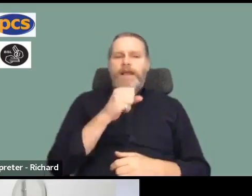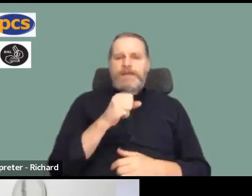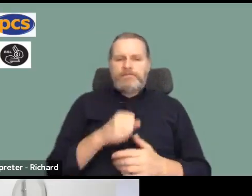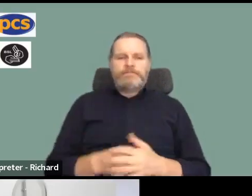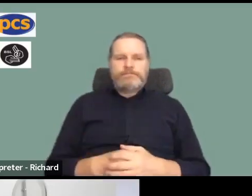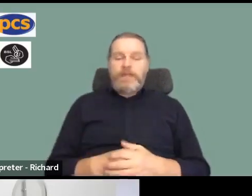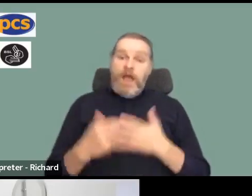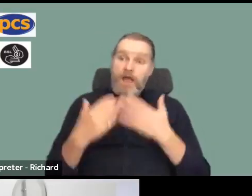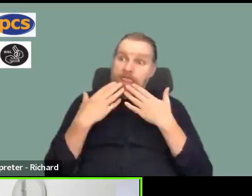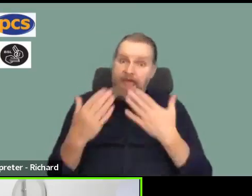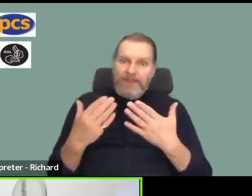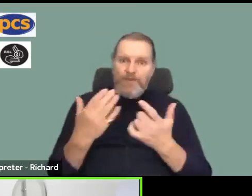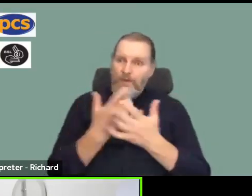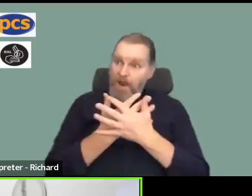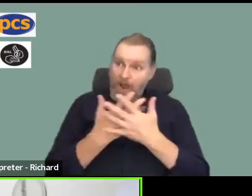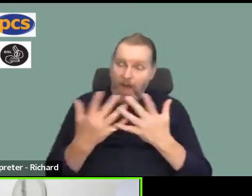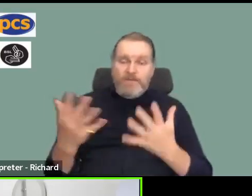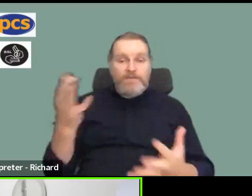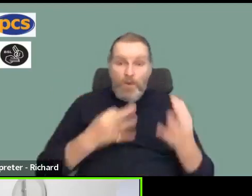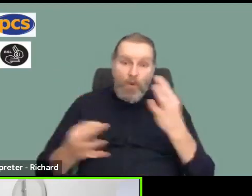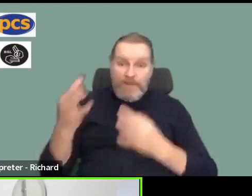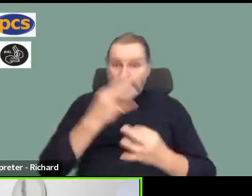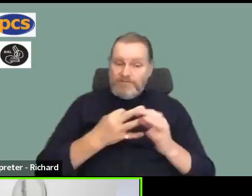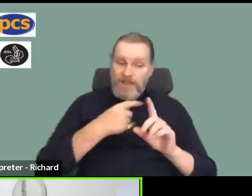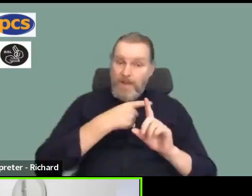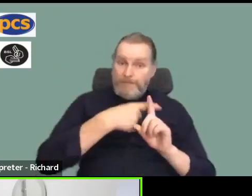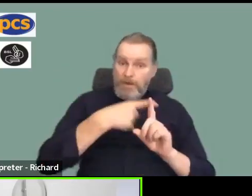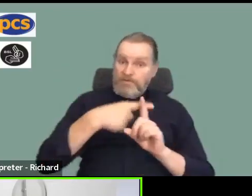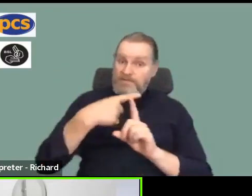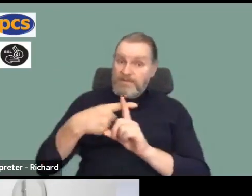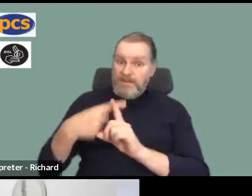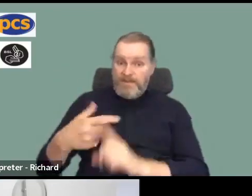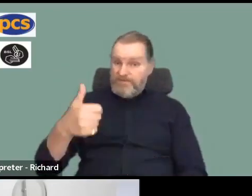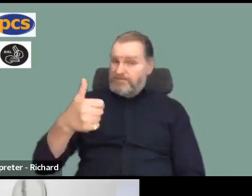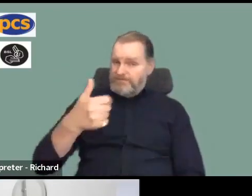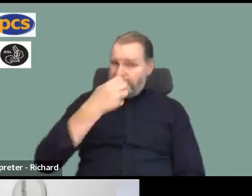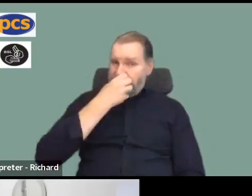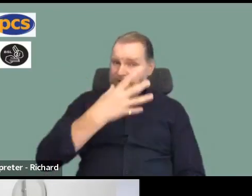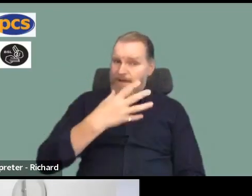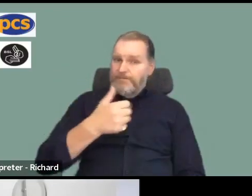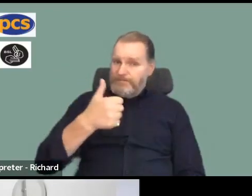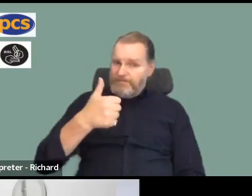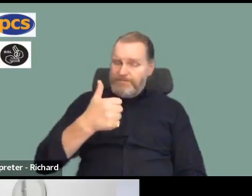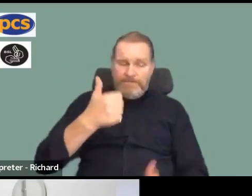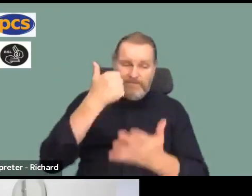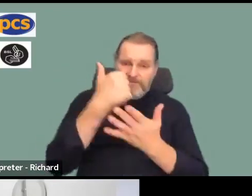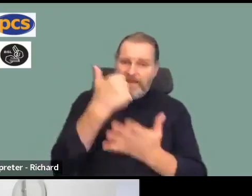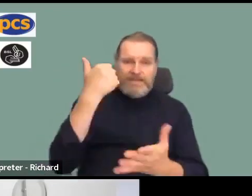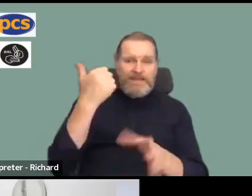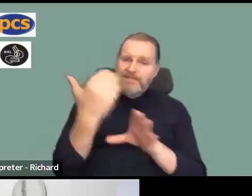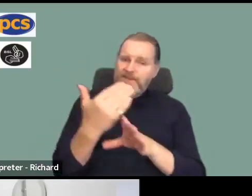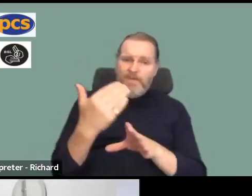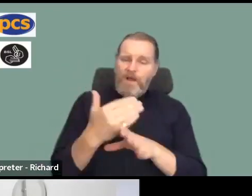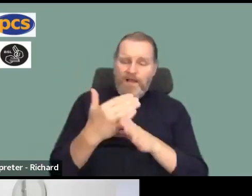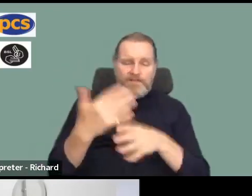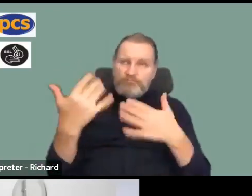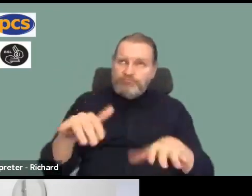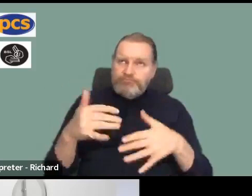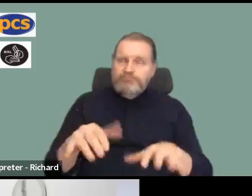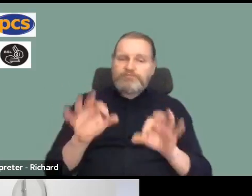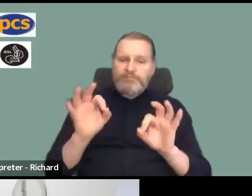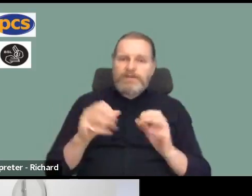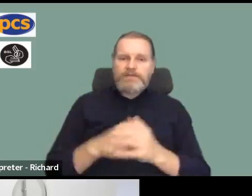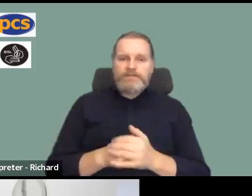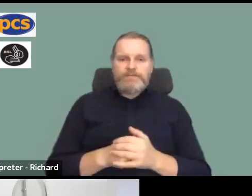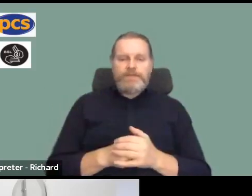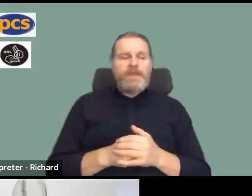thanks for all these questions. And it's really encouraging, not just hearing the questions, but hearing some of the fantastic work that's going on. So, starting